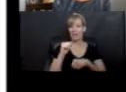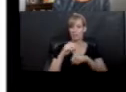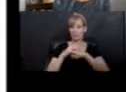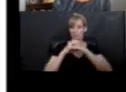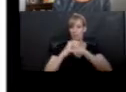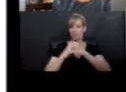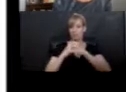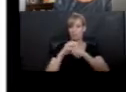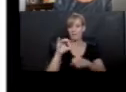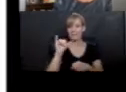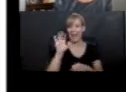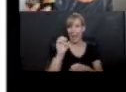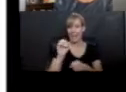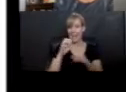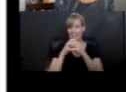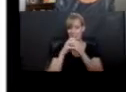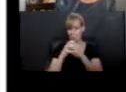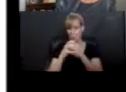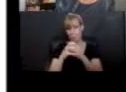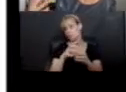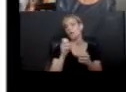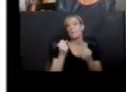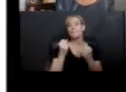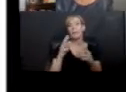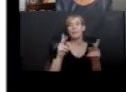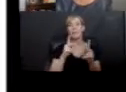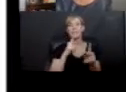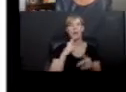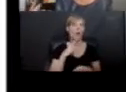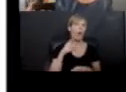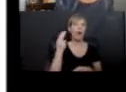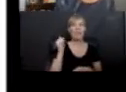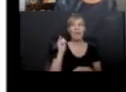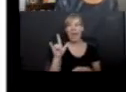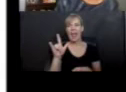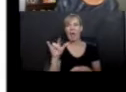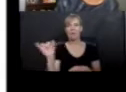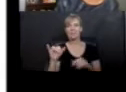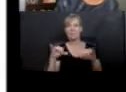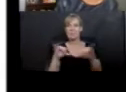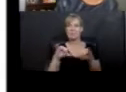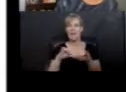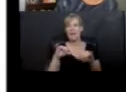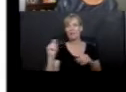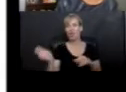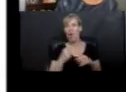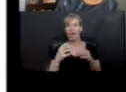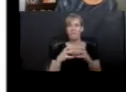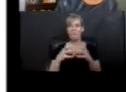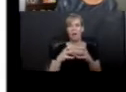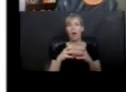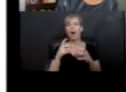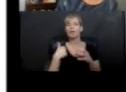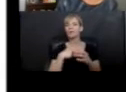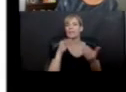It's ice, and it can be huge. And a lot of people say, oh, the hail was as big as golf balls, right? So there are lots of ways that